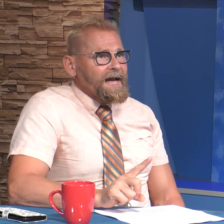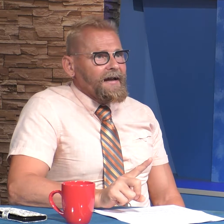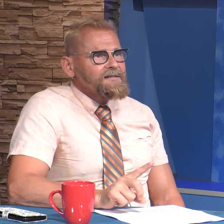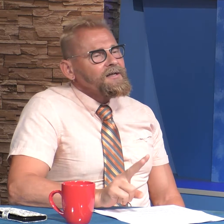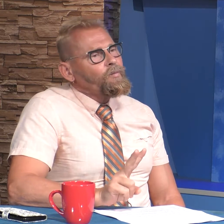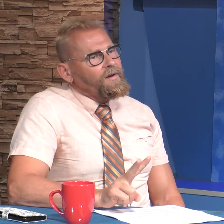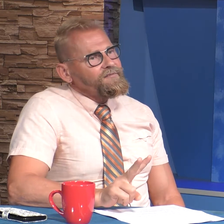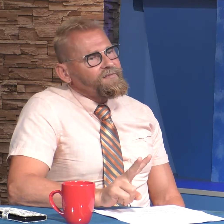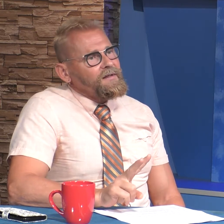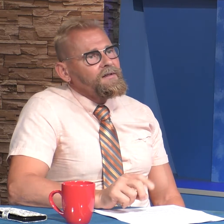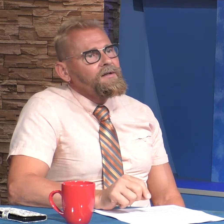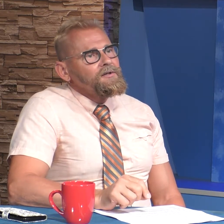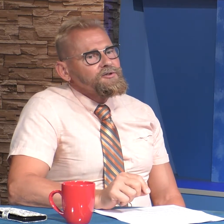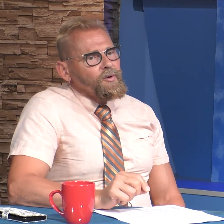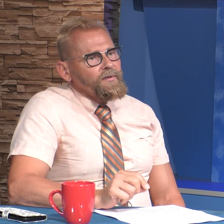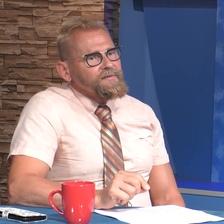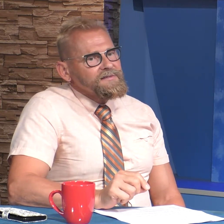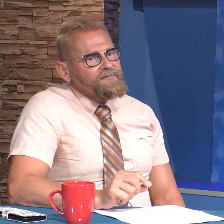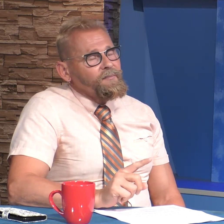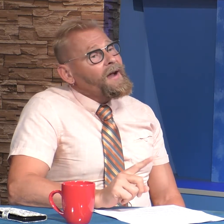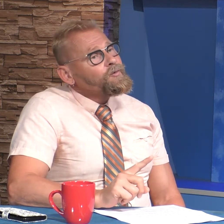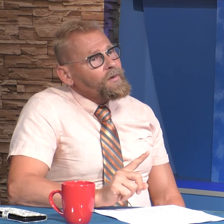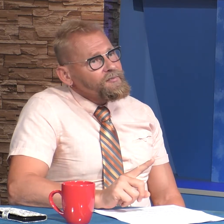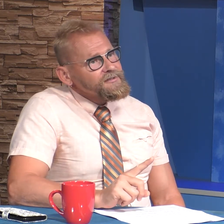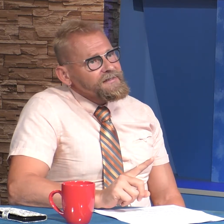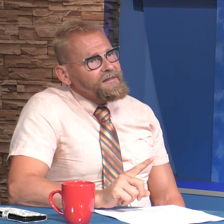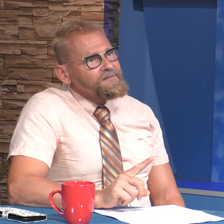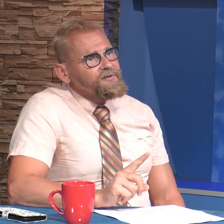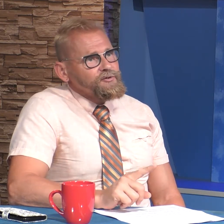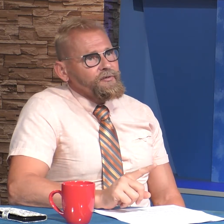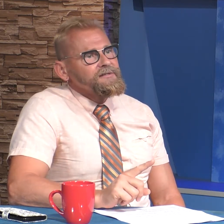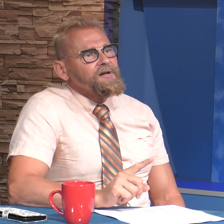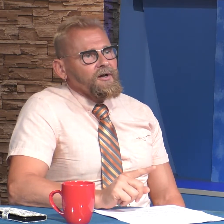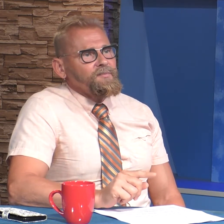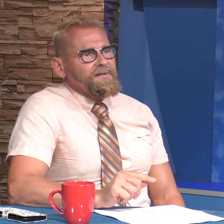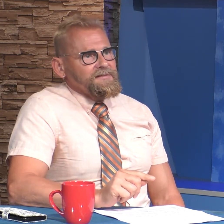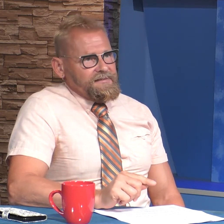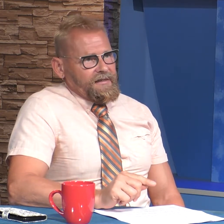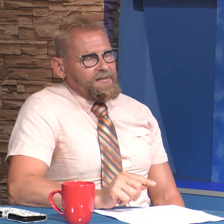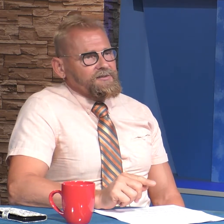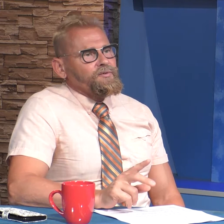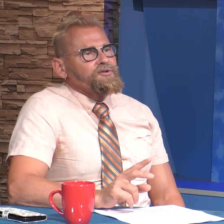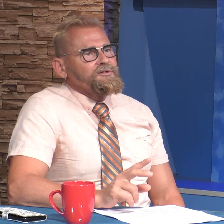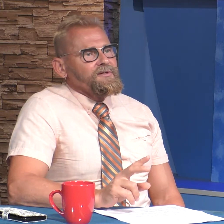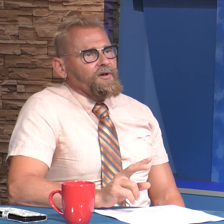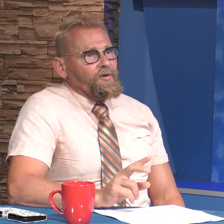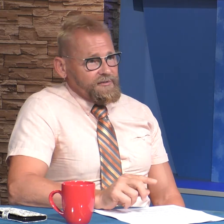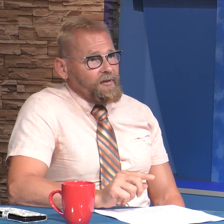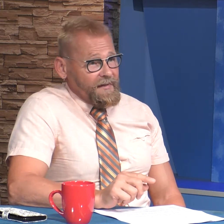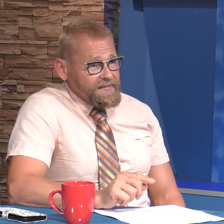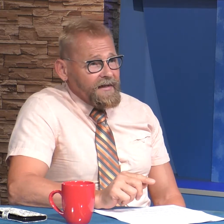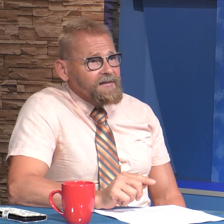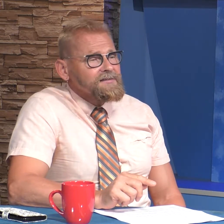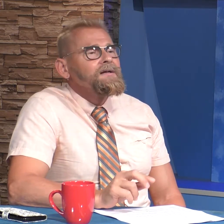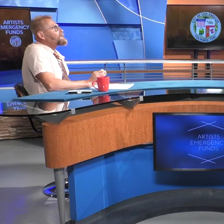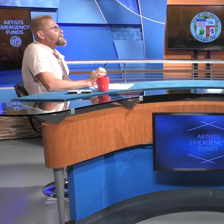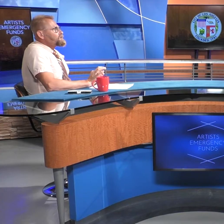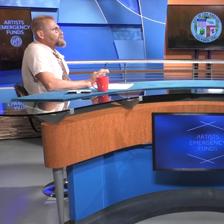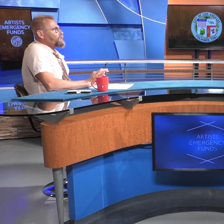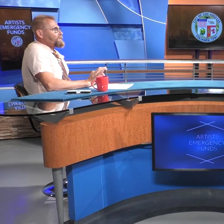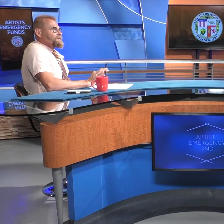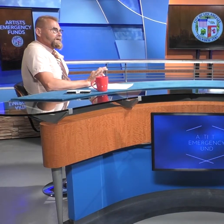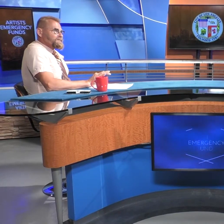one tax and one fee so we receive about one percent of the tourist occupancy tax which is the hotel bed tax